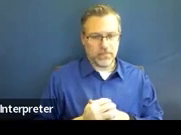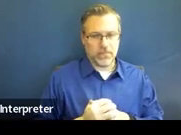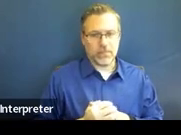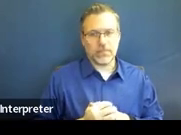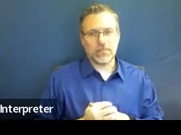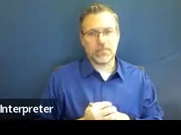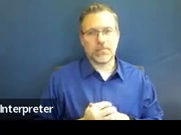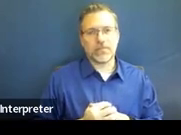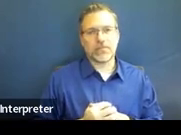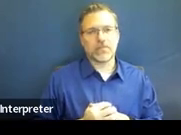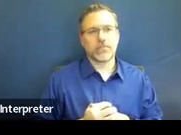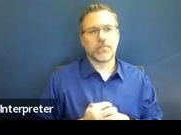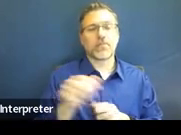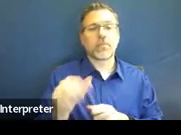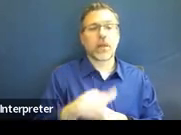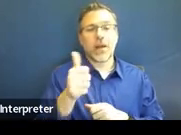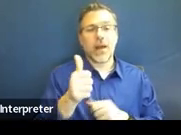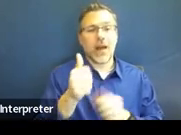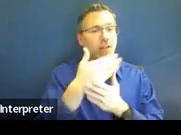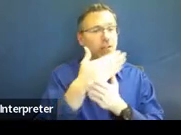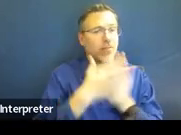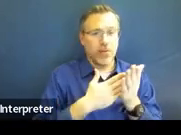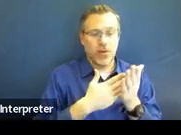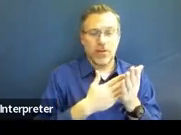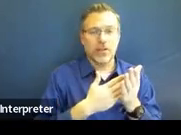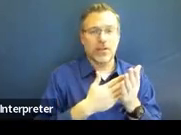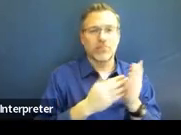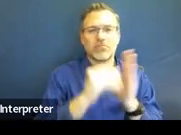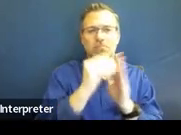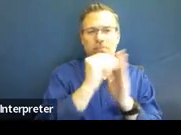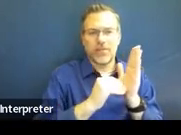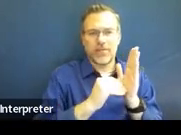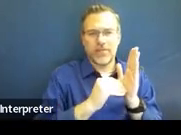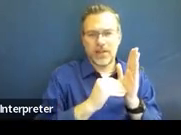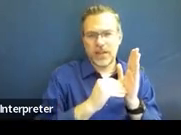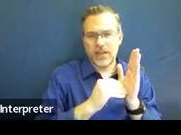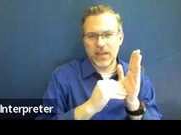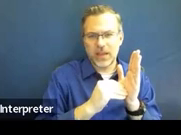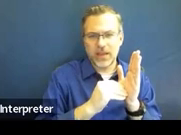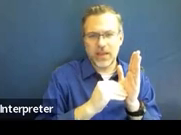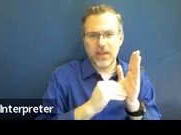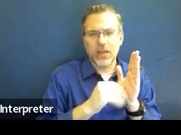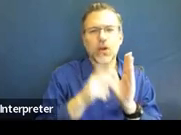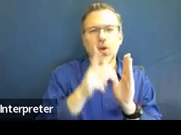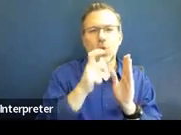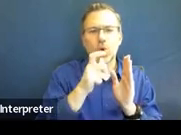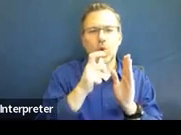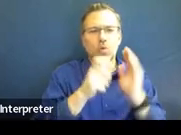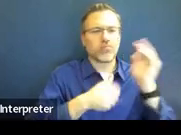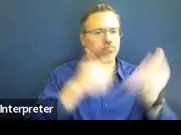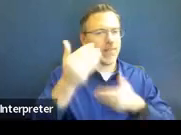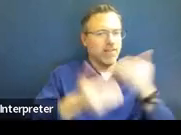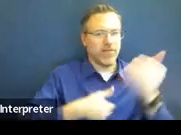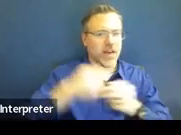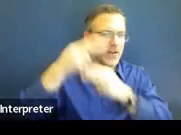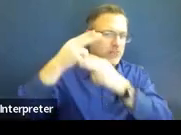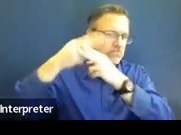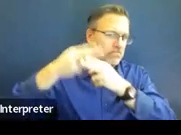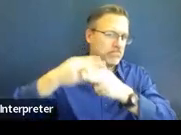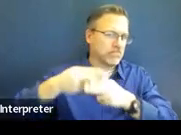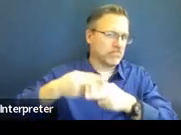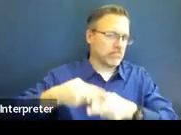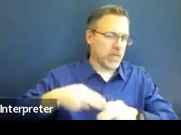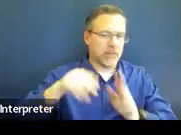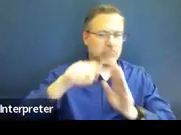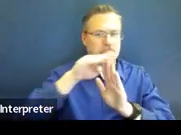Another part of the advanced written notice is where you fill in the participants who are invited to the IEP team meeting. So you should make